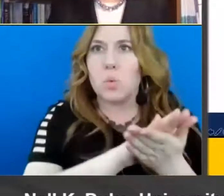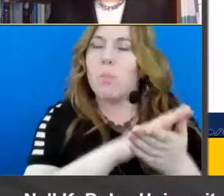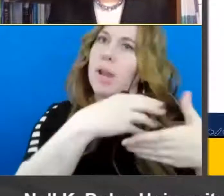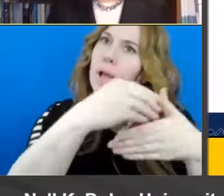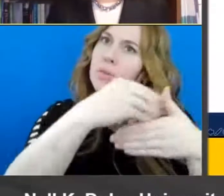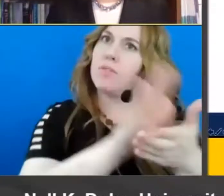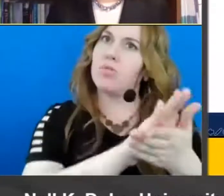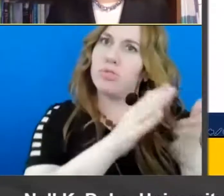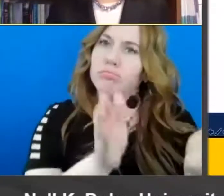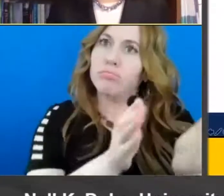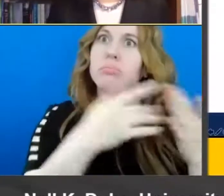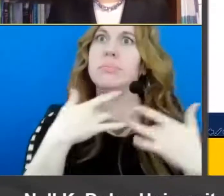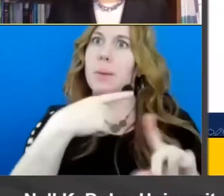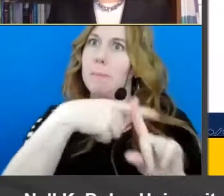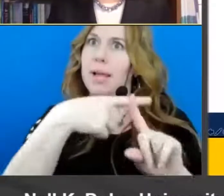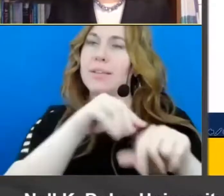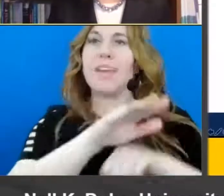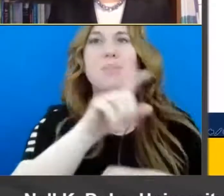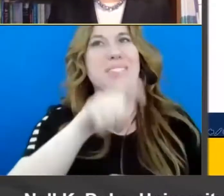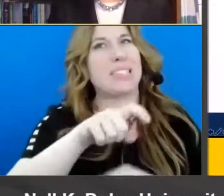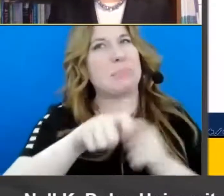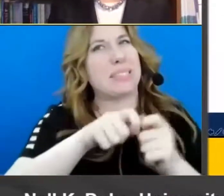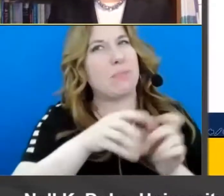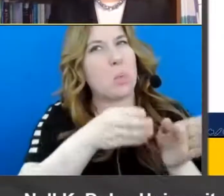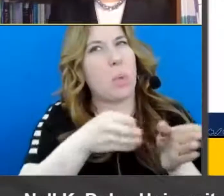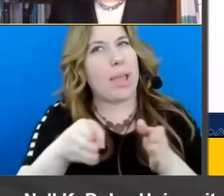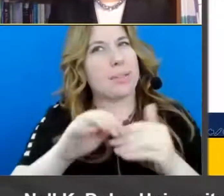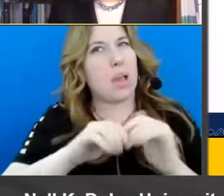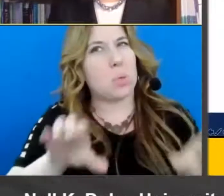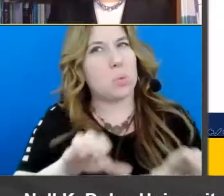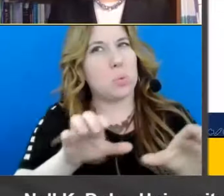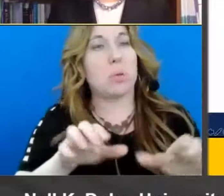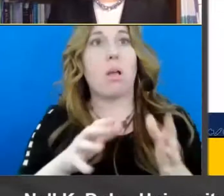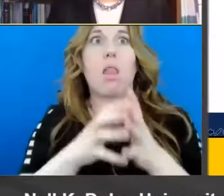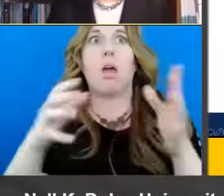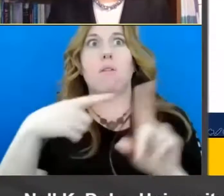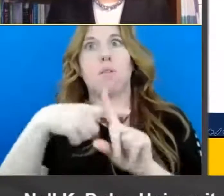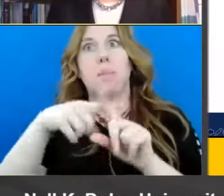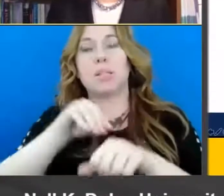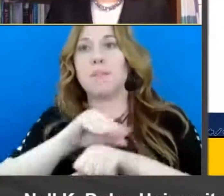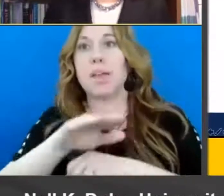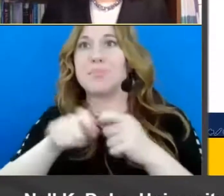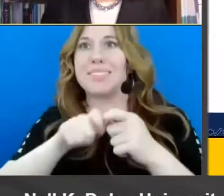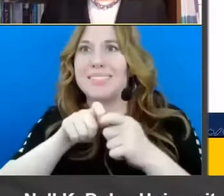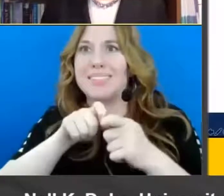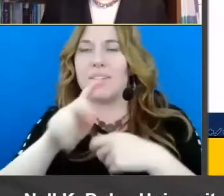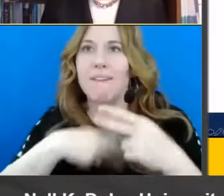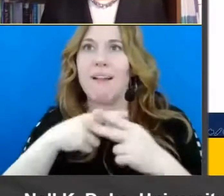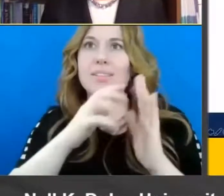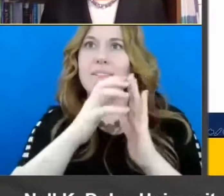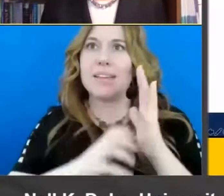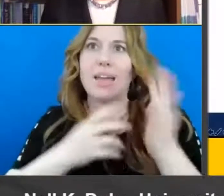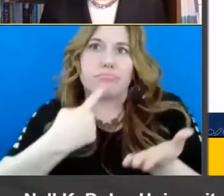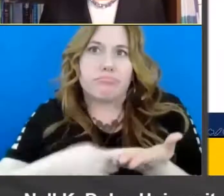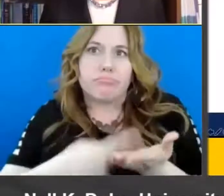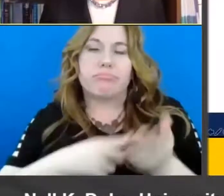effects although they need to be done in certain ways um lots of positive effects of certain kinds of text discussion and analysis